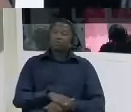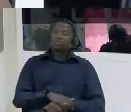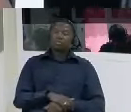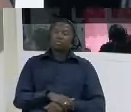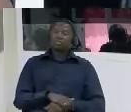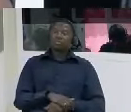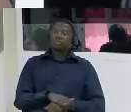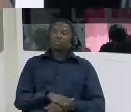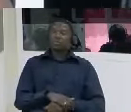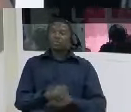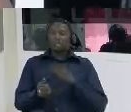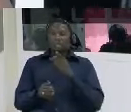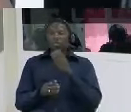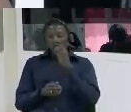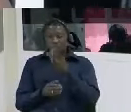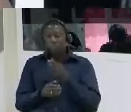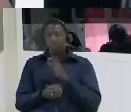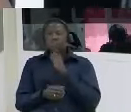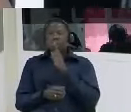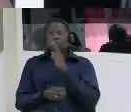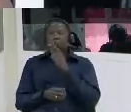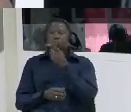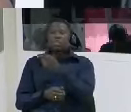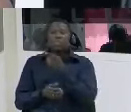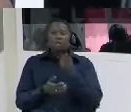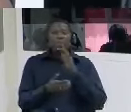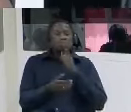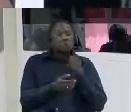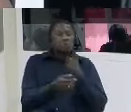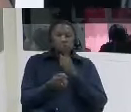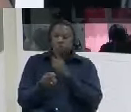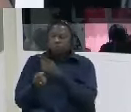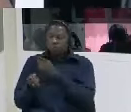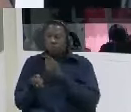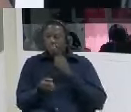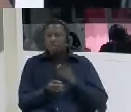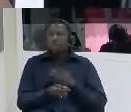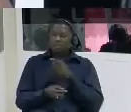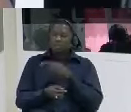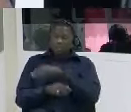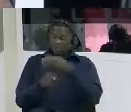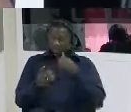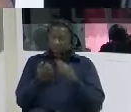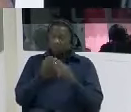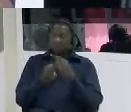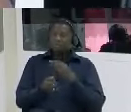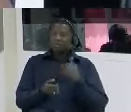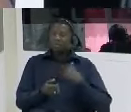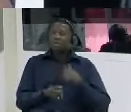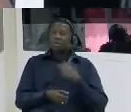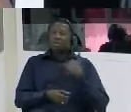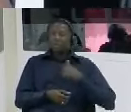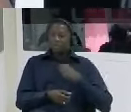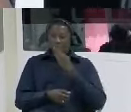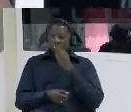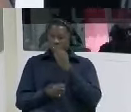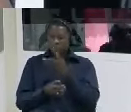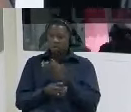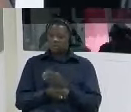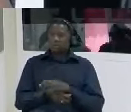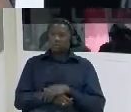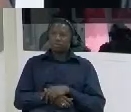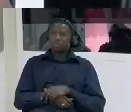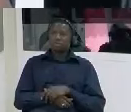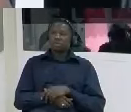who was present this time around was it the same group of people you mentioned um the